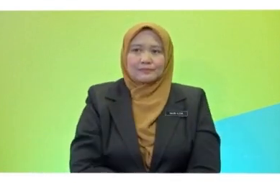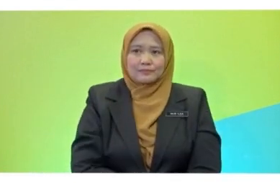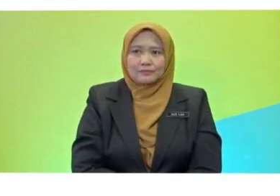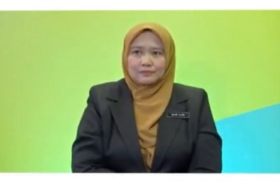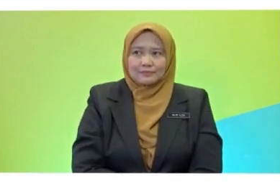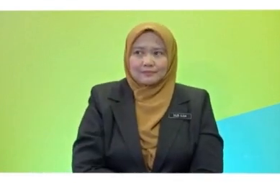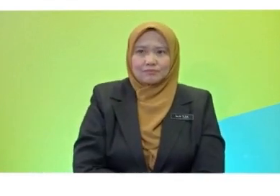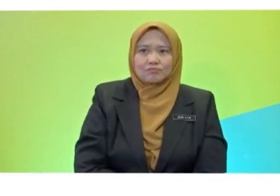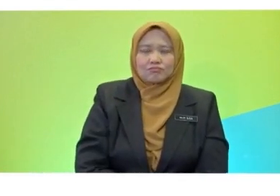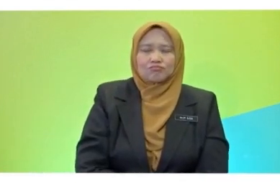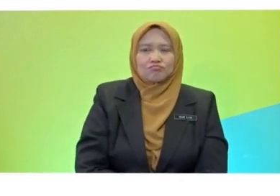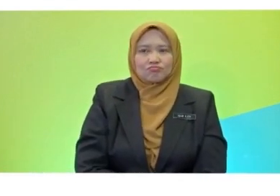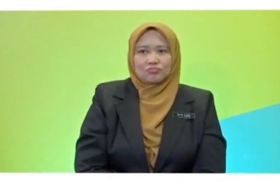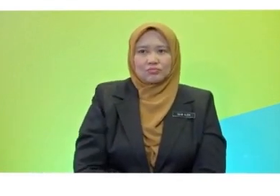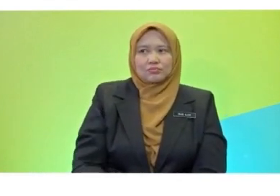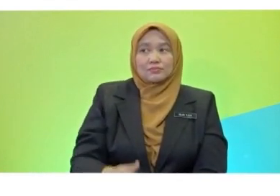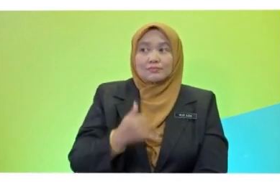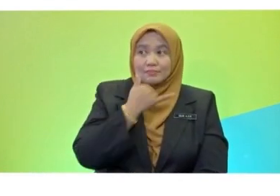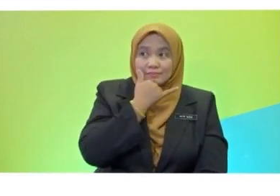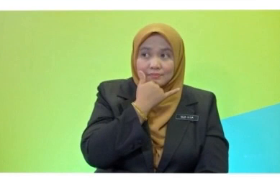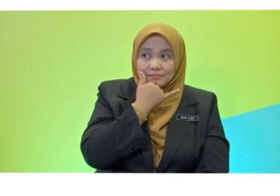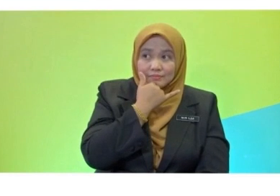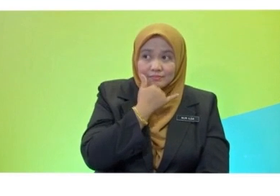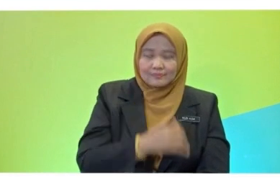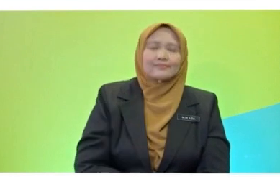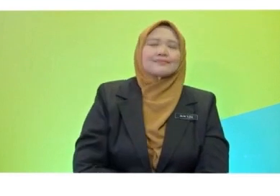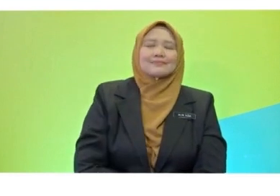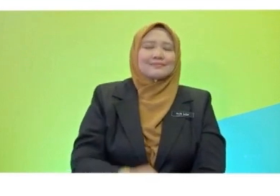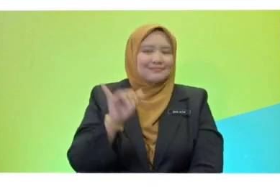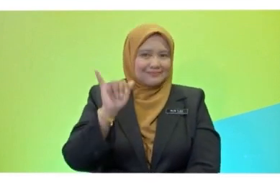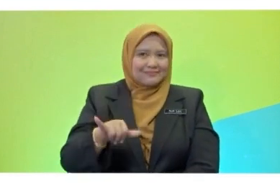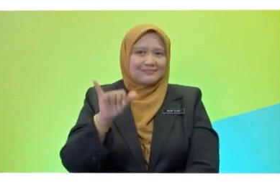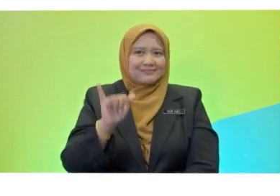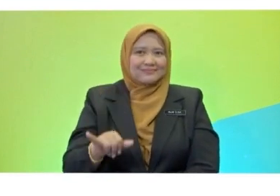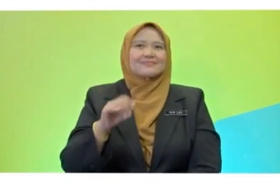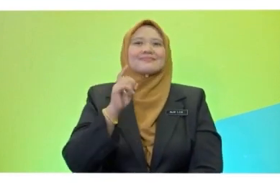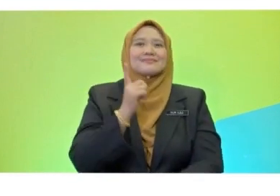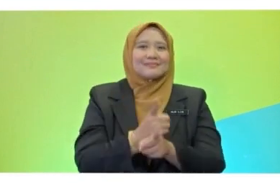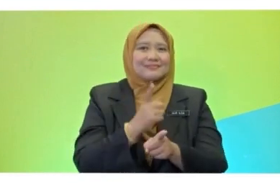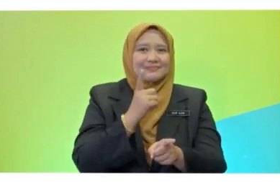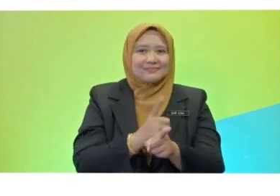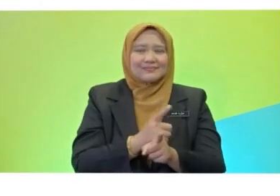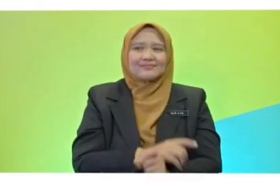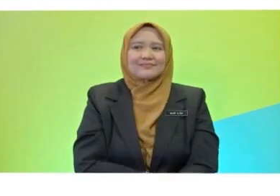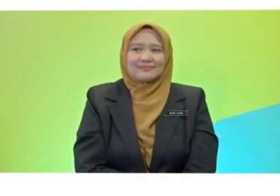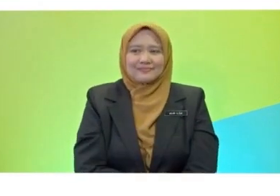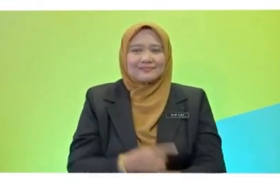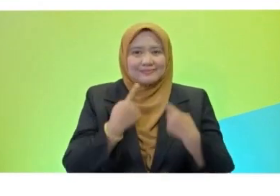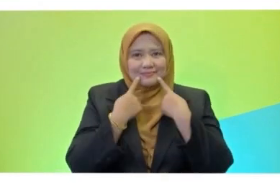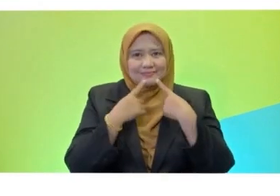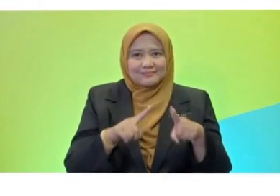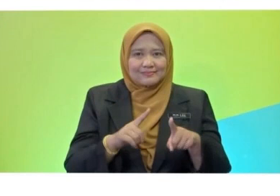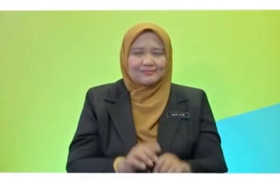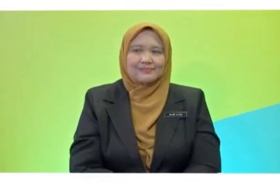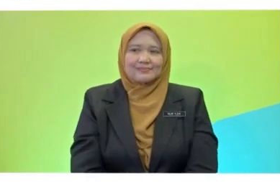False. It's a false statement. Let's check. Okay. Yes! Yes, it is! Okay, the next one.